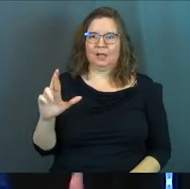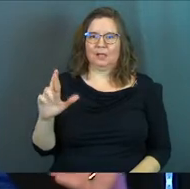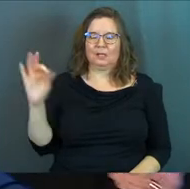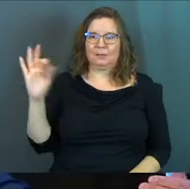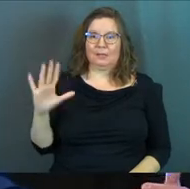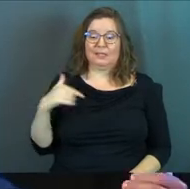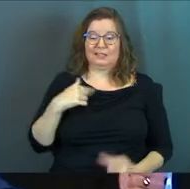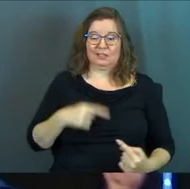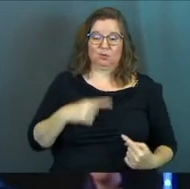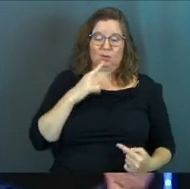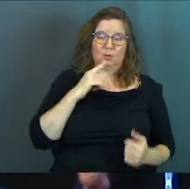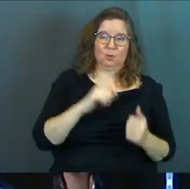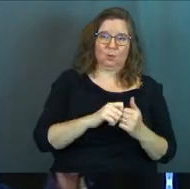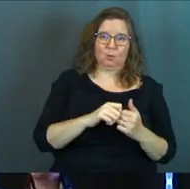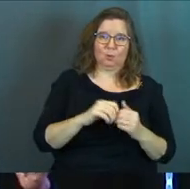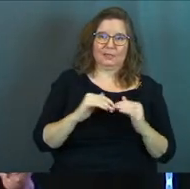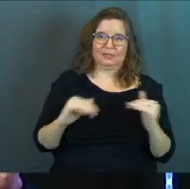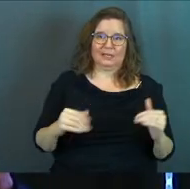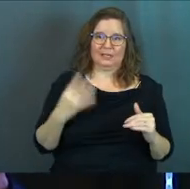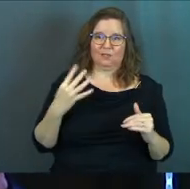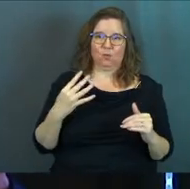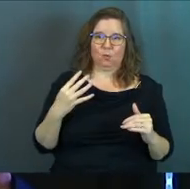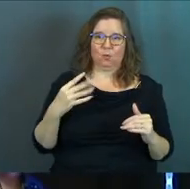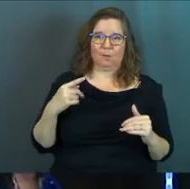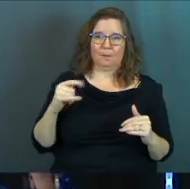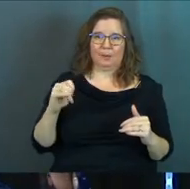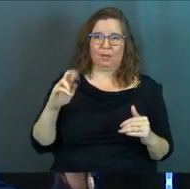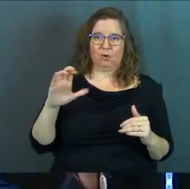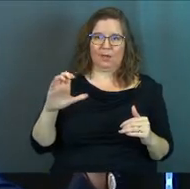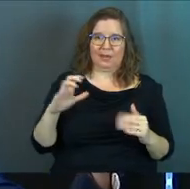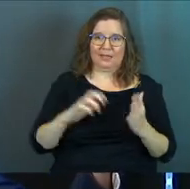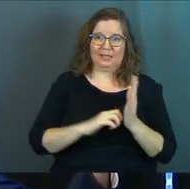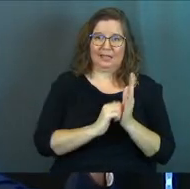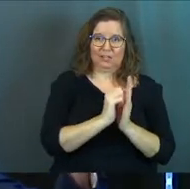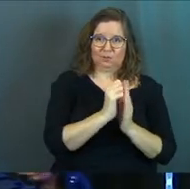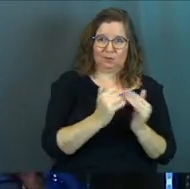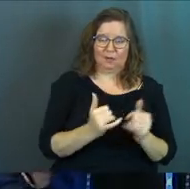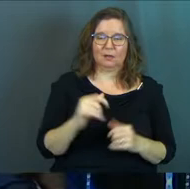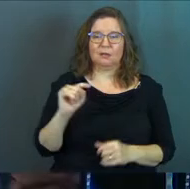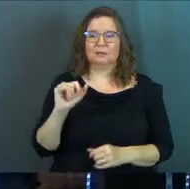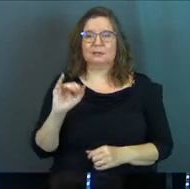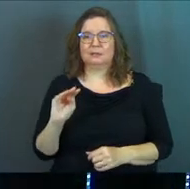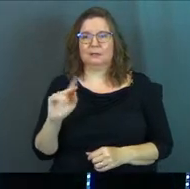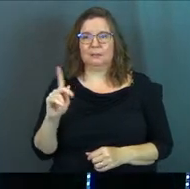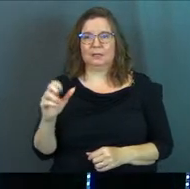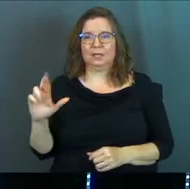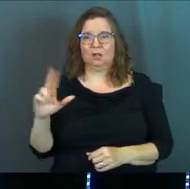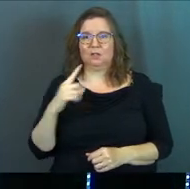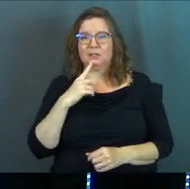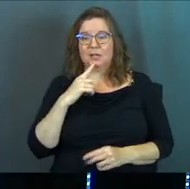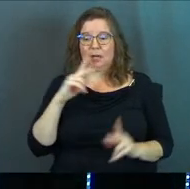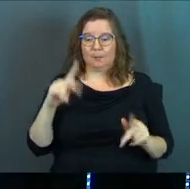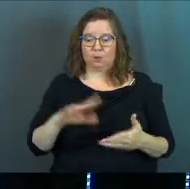pastor, he's actually struggling with stage four pancreatic cancer right now. Tim Keller said, a discerning person learns from a